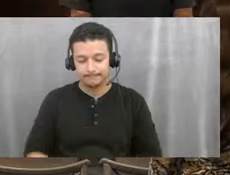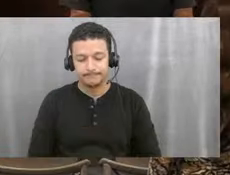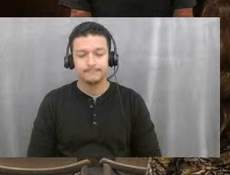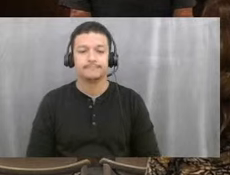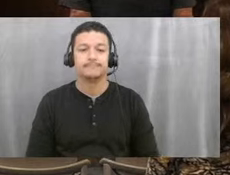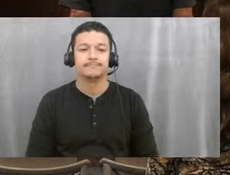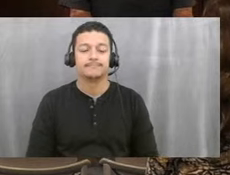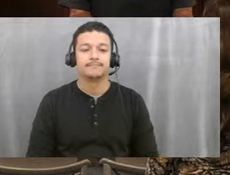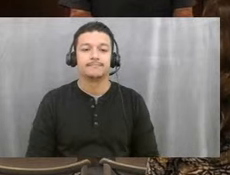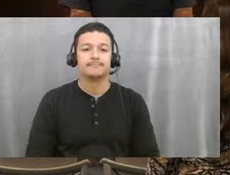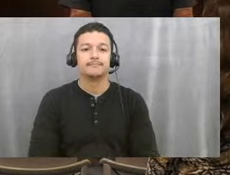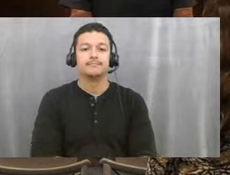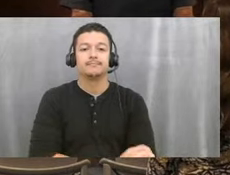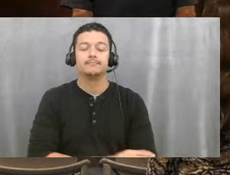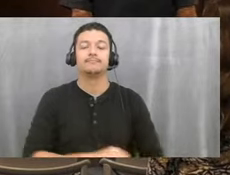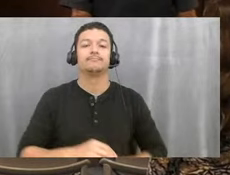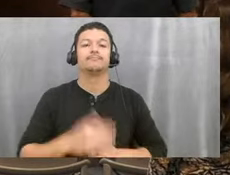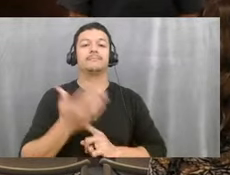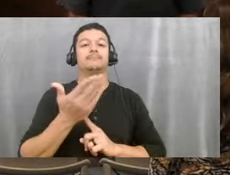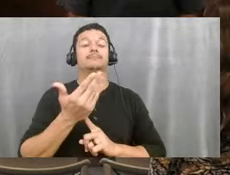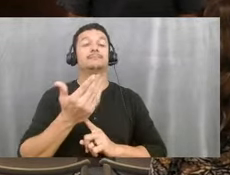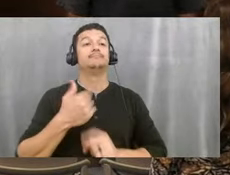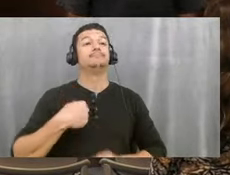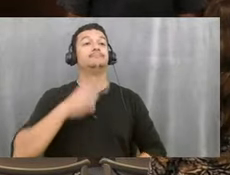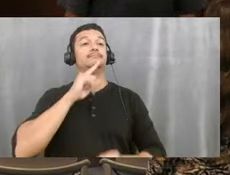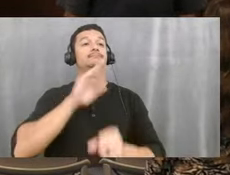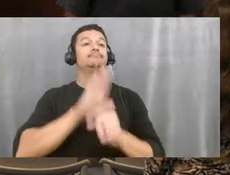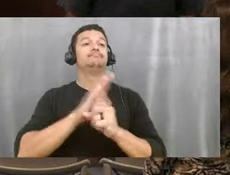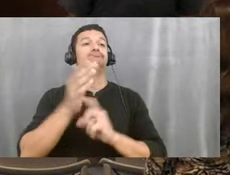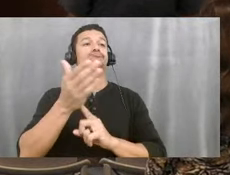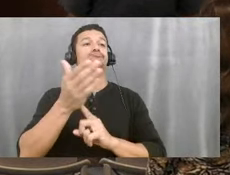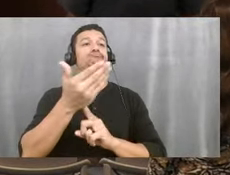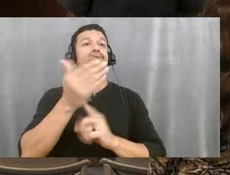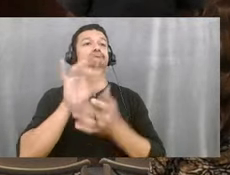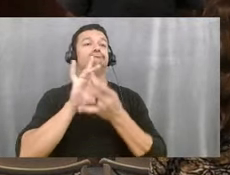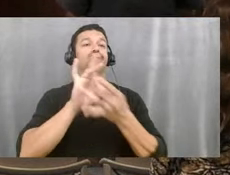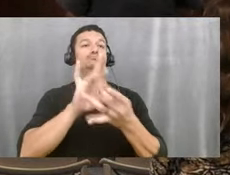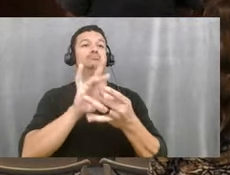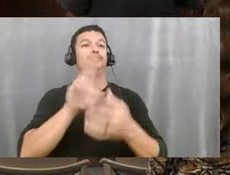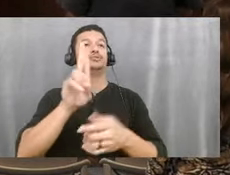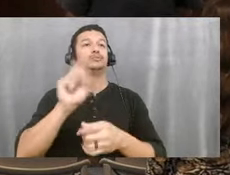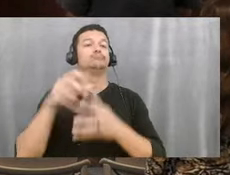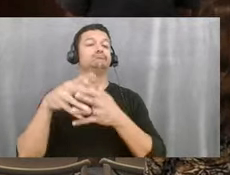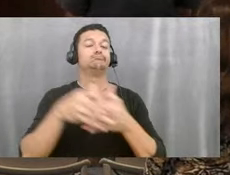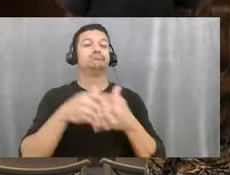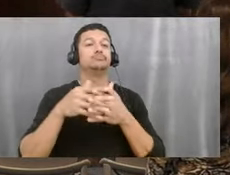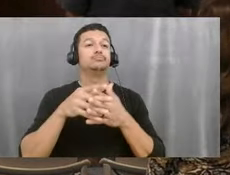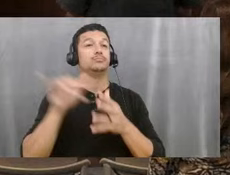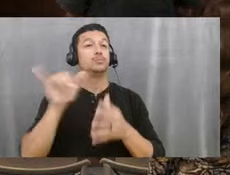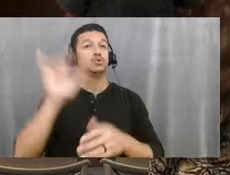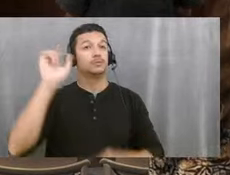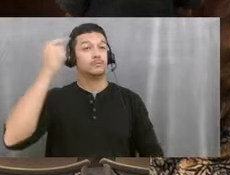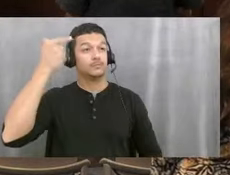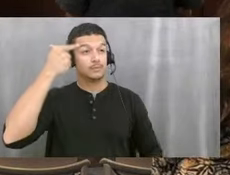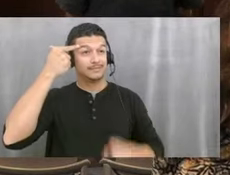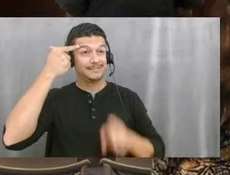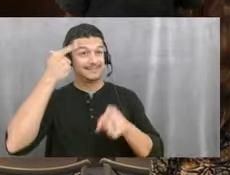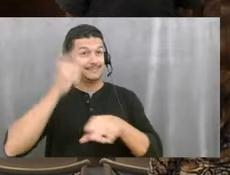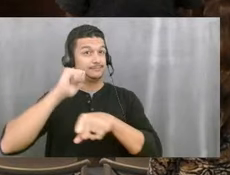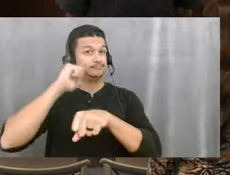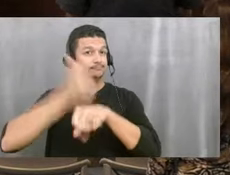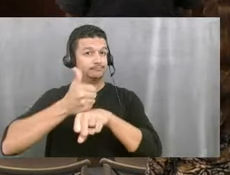I pledge allegiance to the flag of the United States of America and to the republic for which it stands,